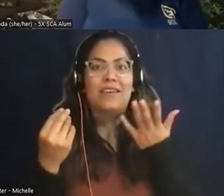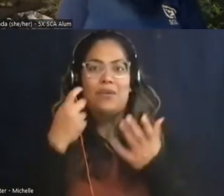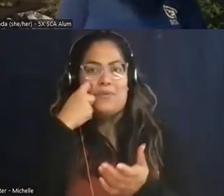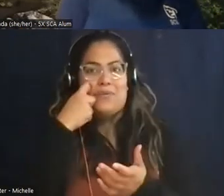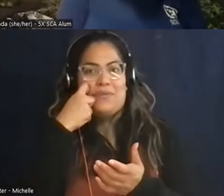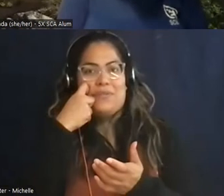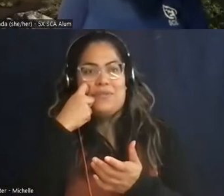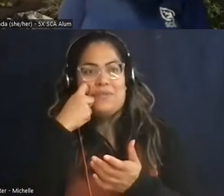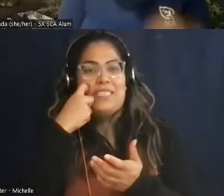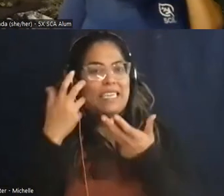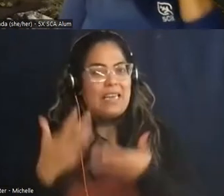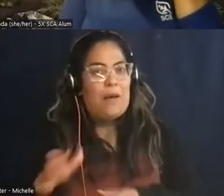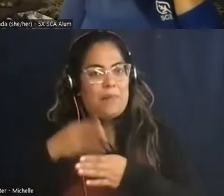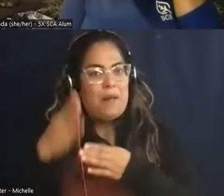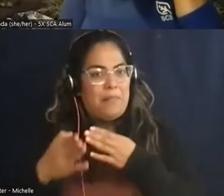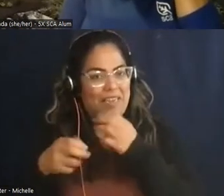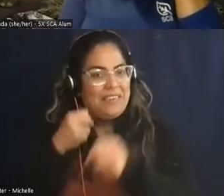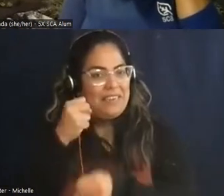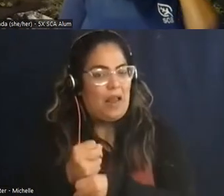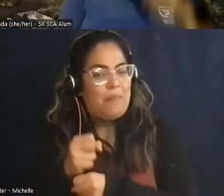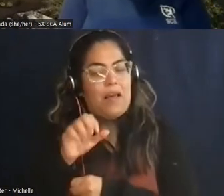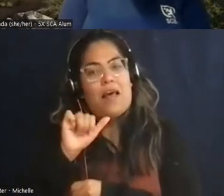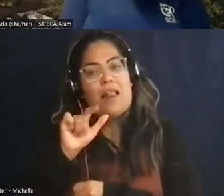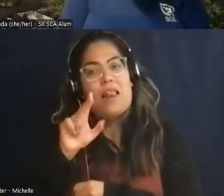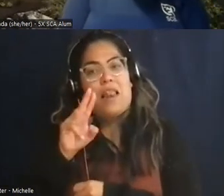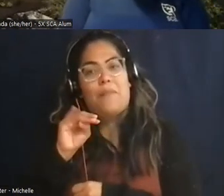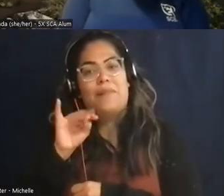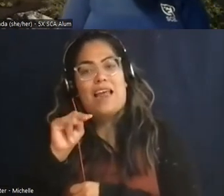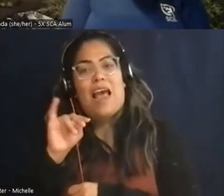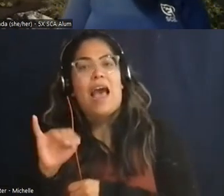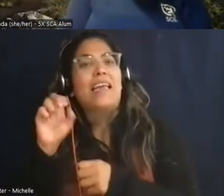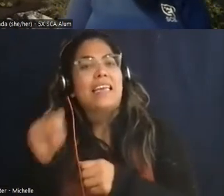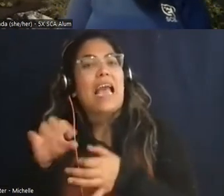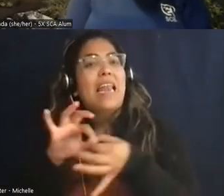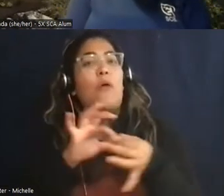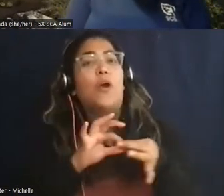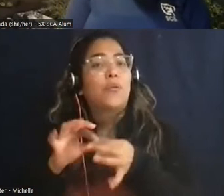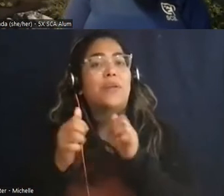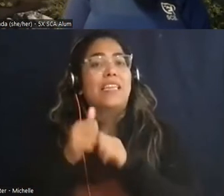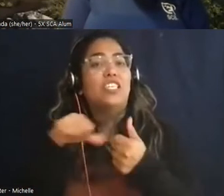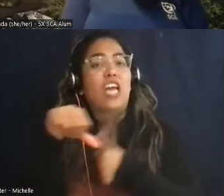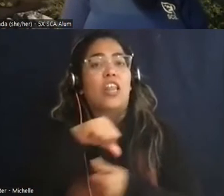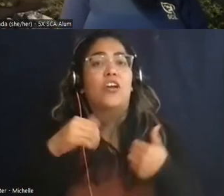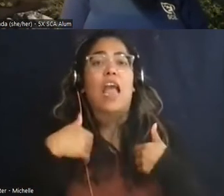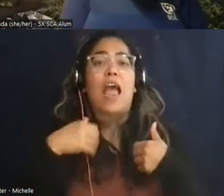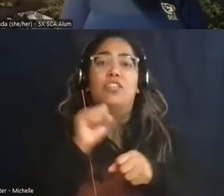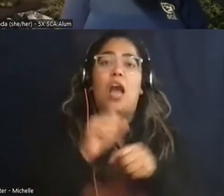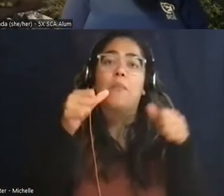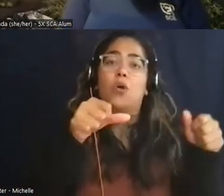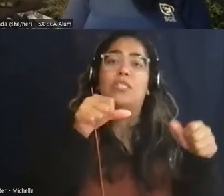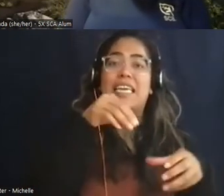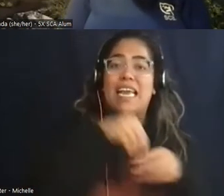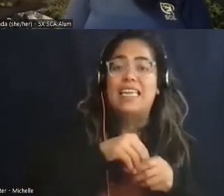have the sca network um where alumni can um network with each other we have job postings like within